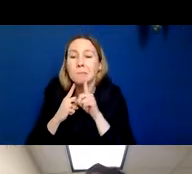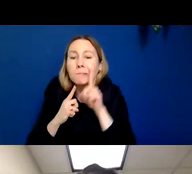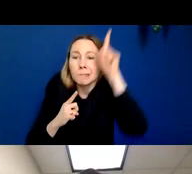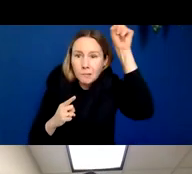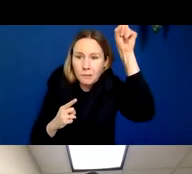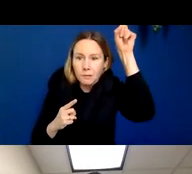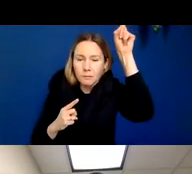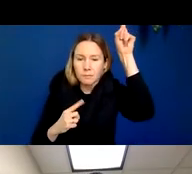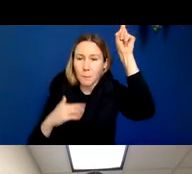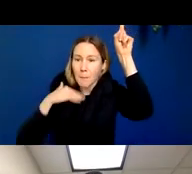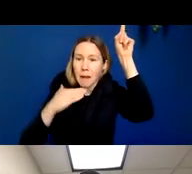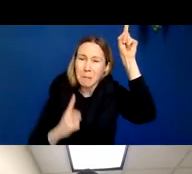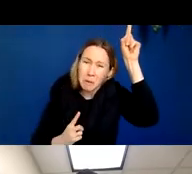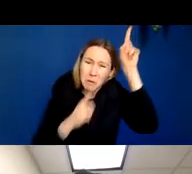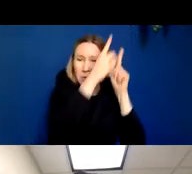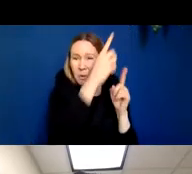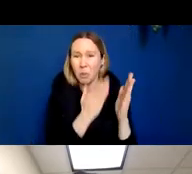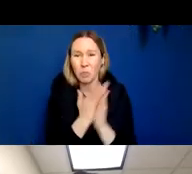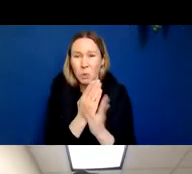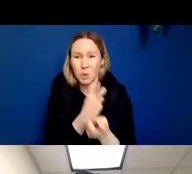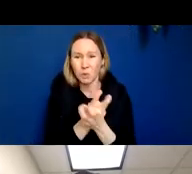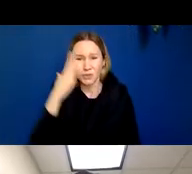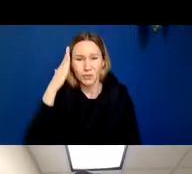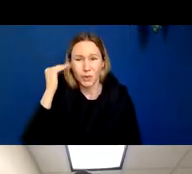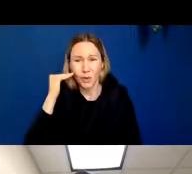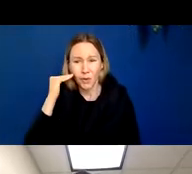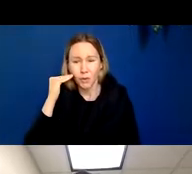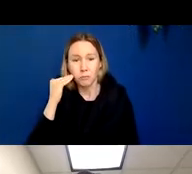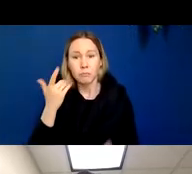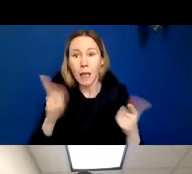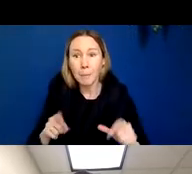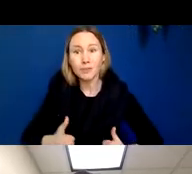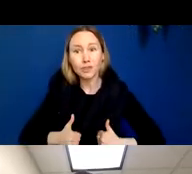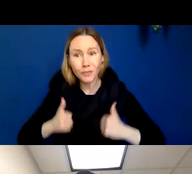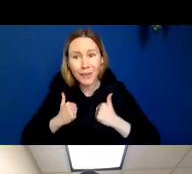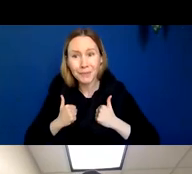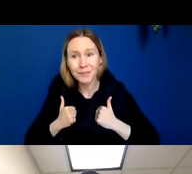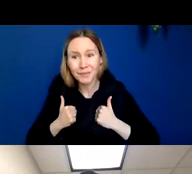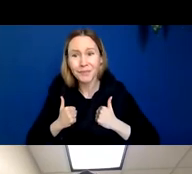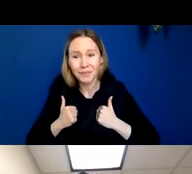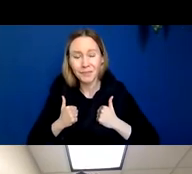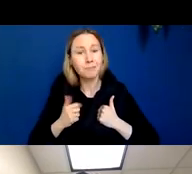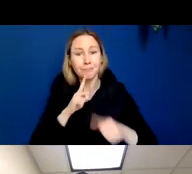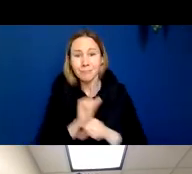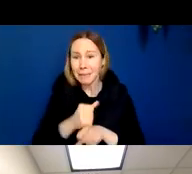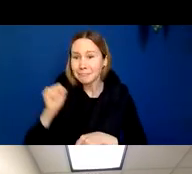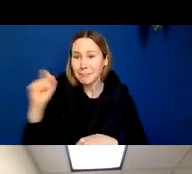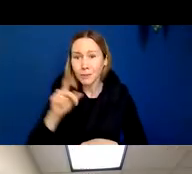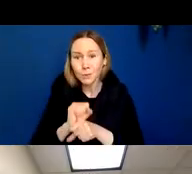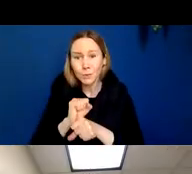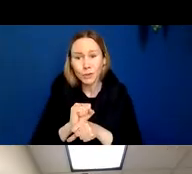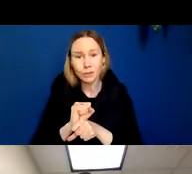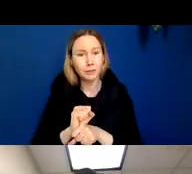And what was amazing about this case at the time was that he survived this injury and actually went back to work and became a